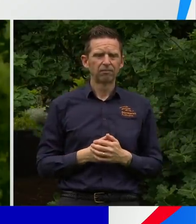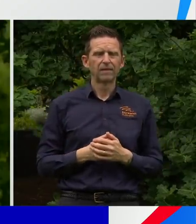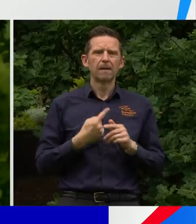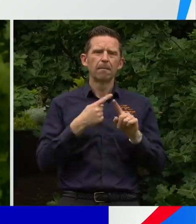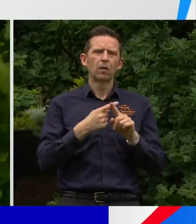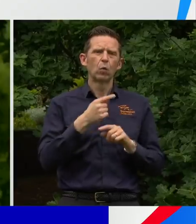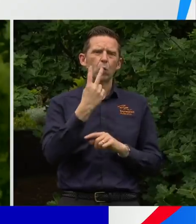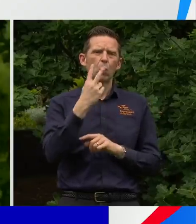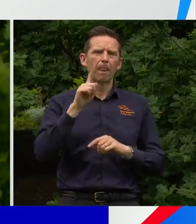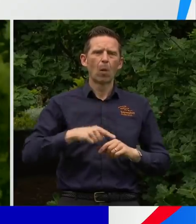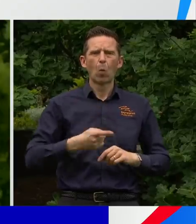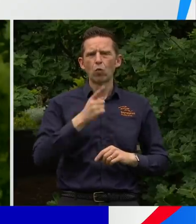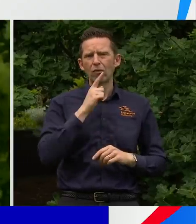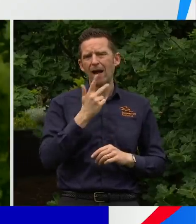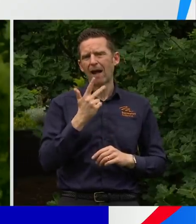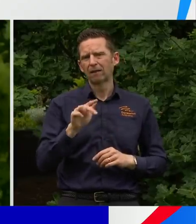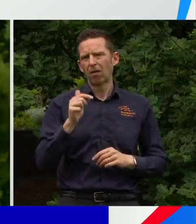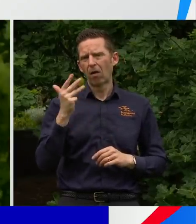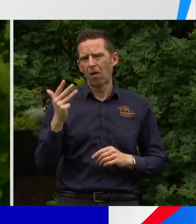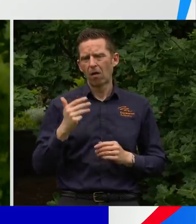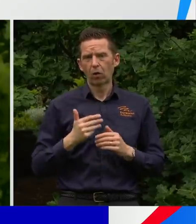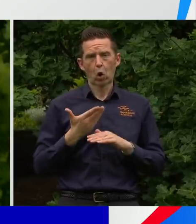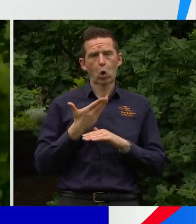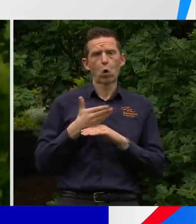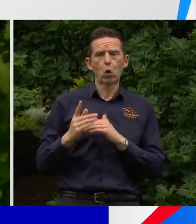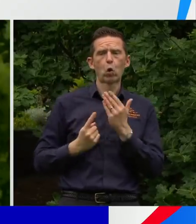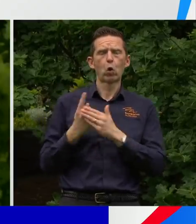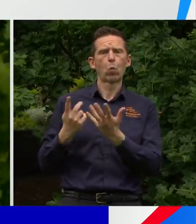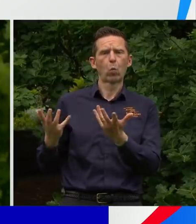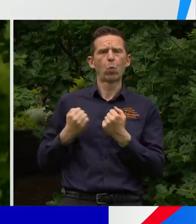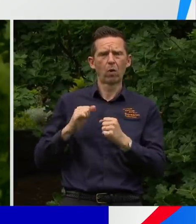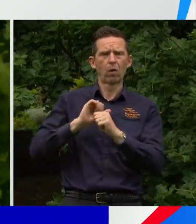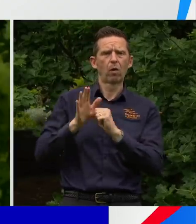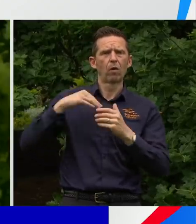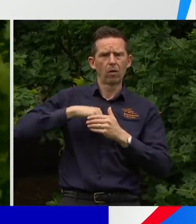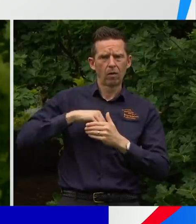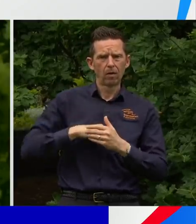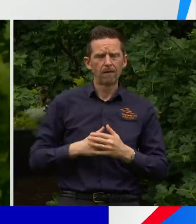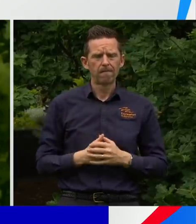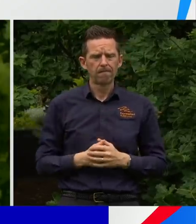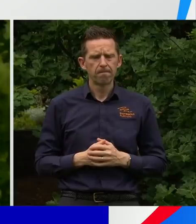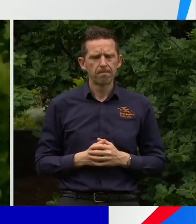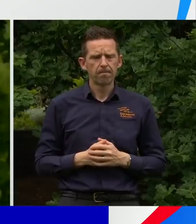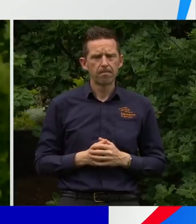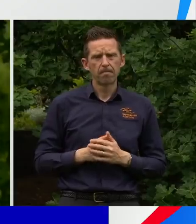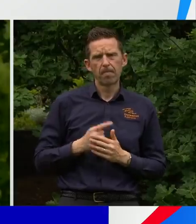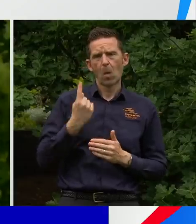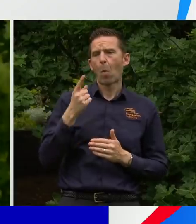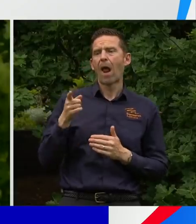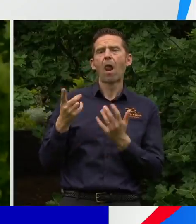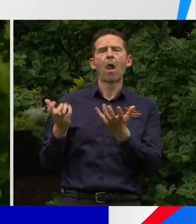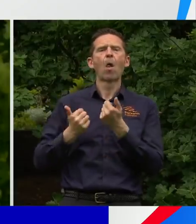,189 new cases of coronavirus, one of which was acquired overseas.